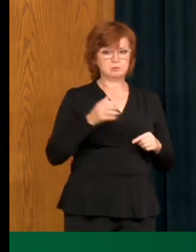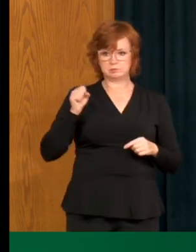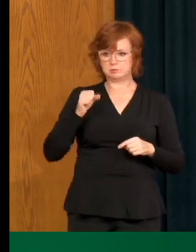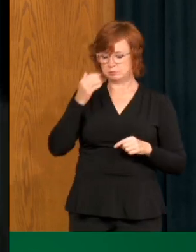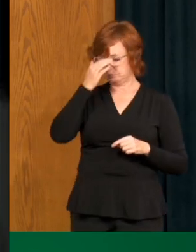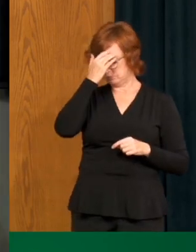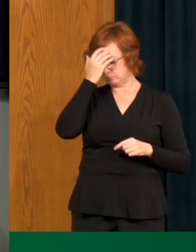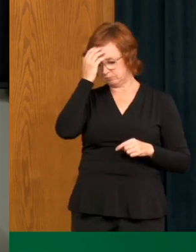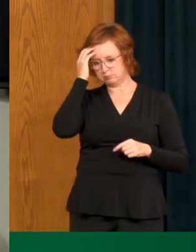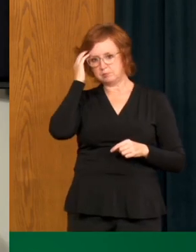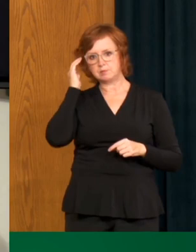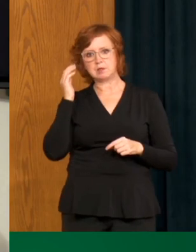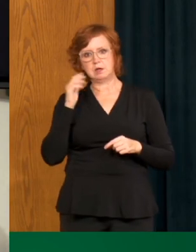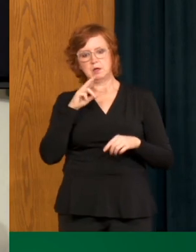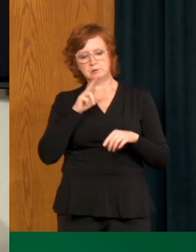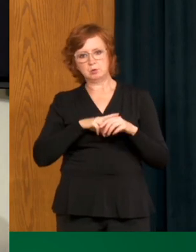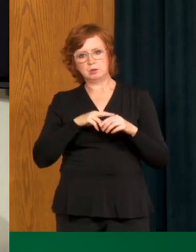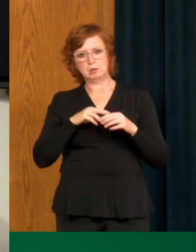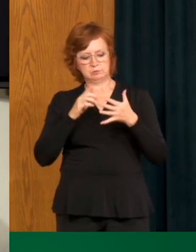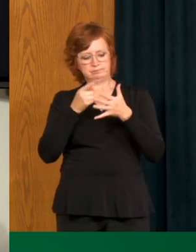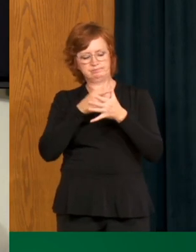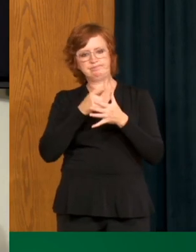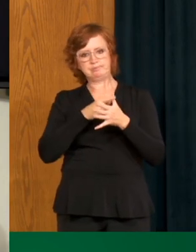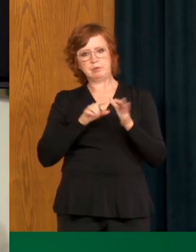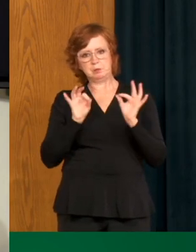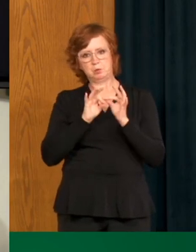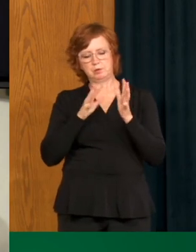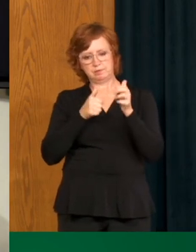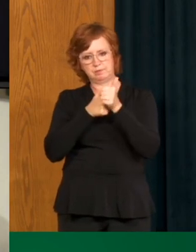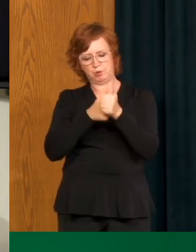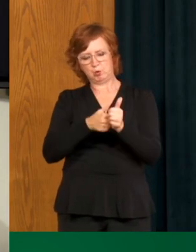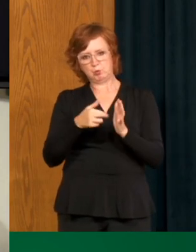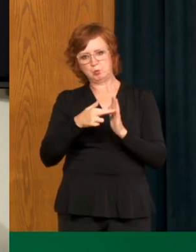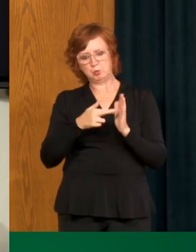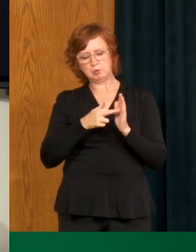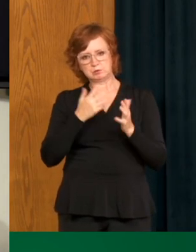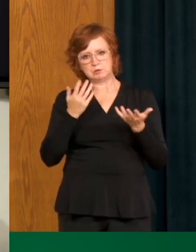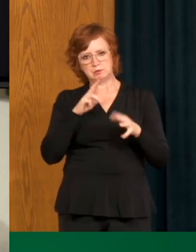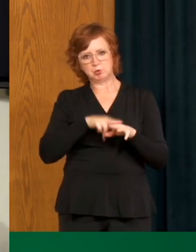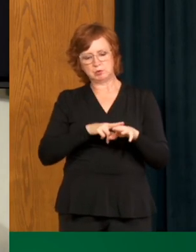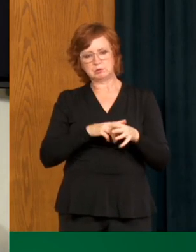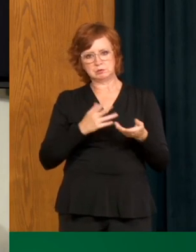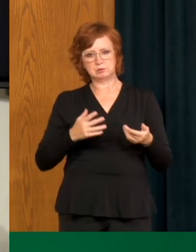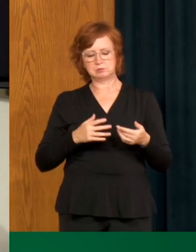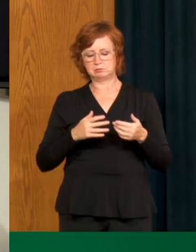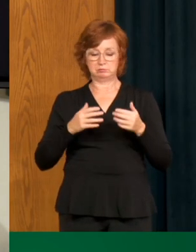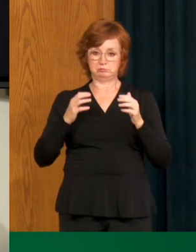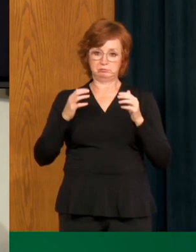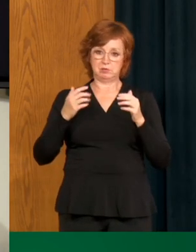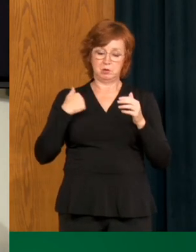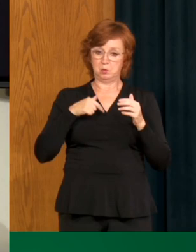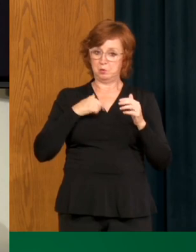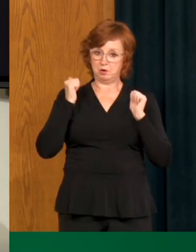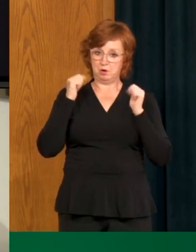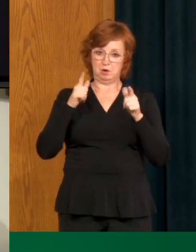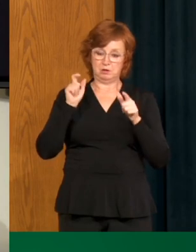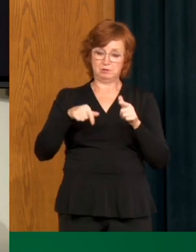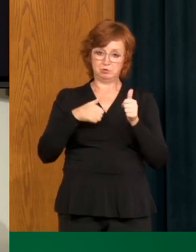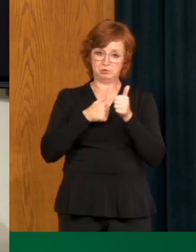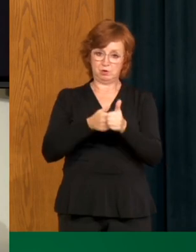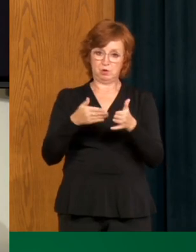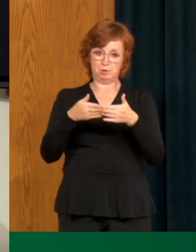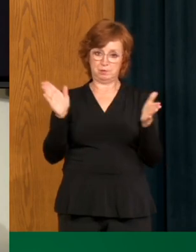number one concern is compliance, as we have that expectation from all all residents in the province. A lot of